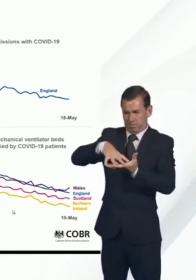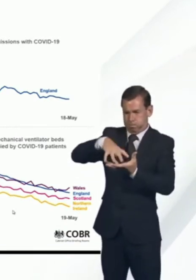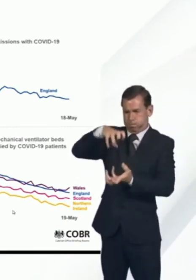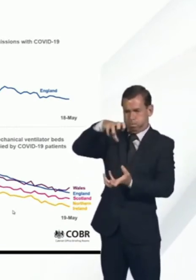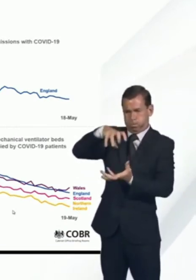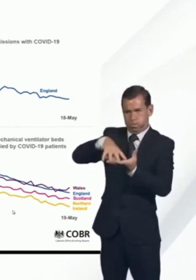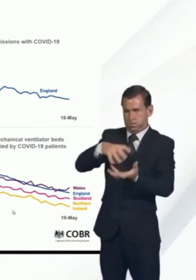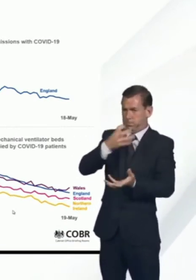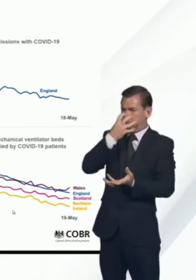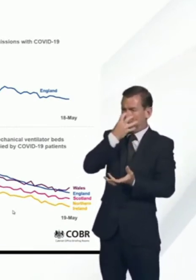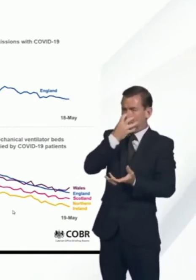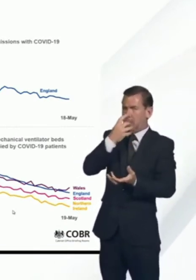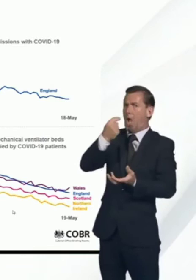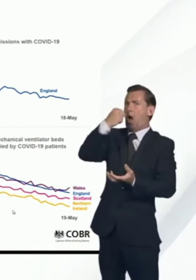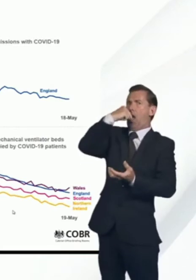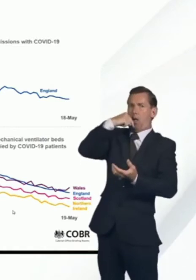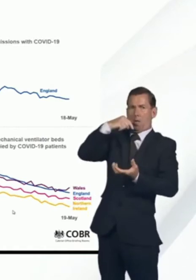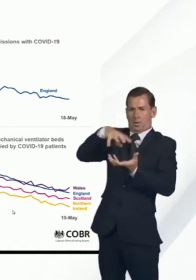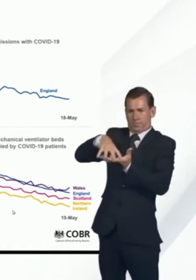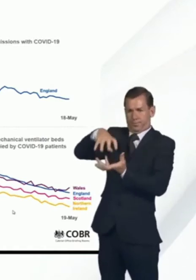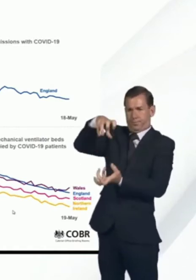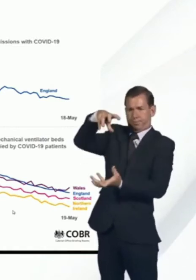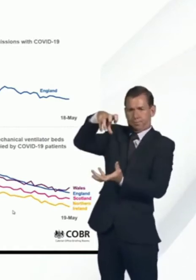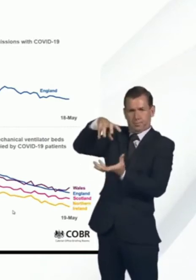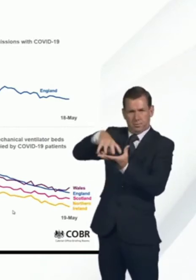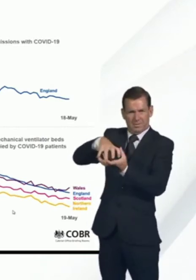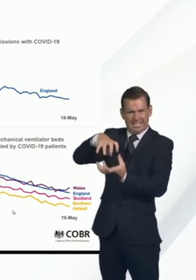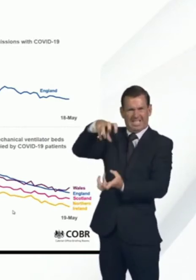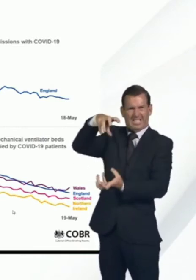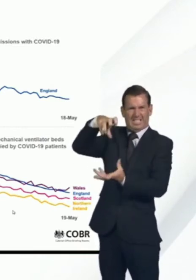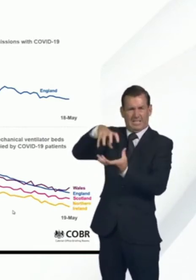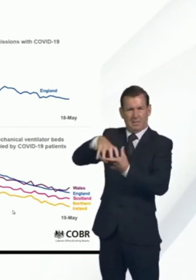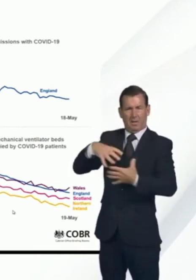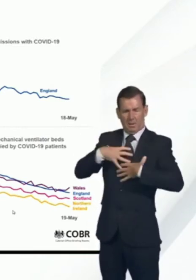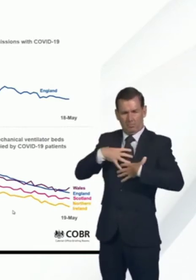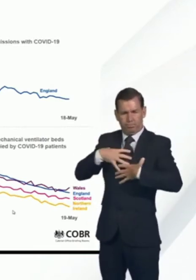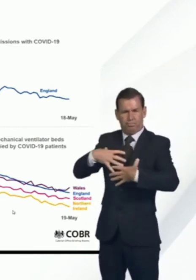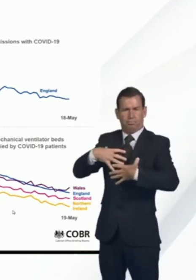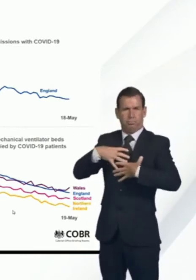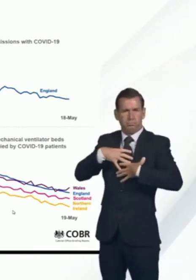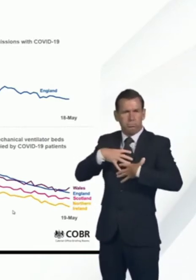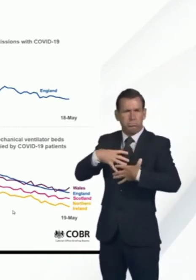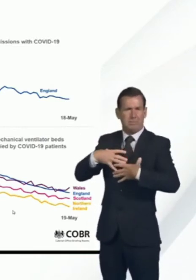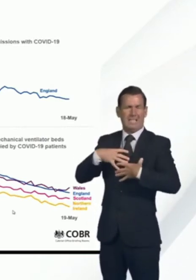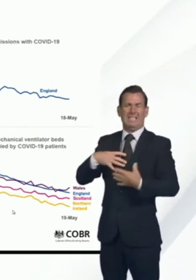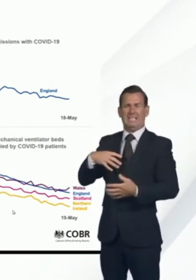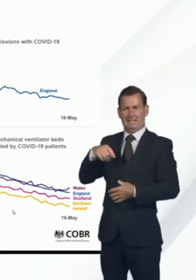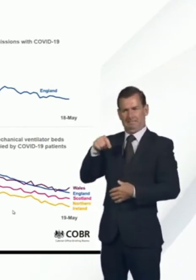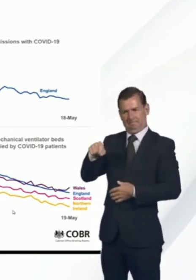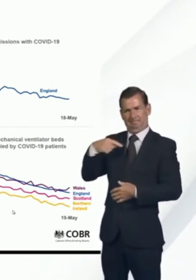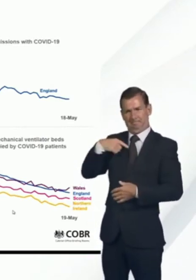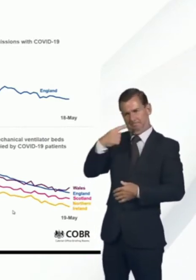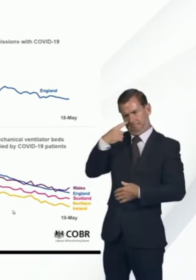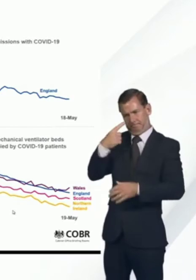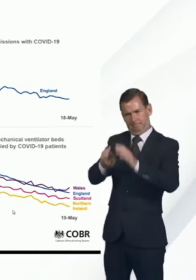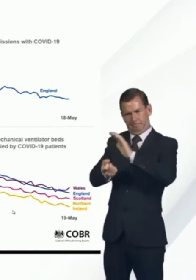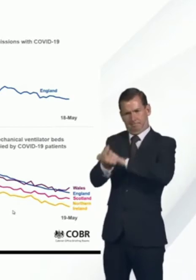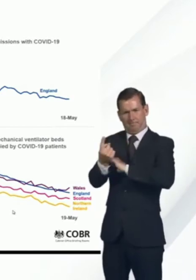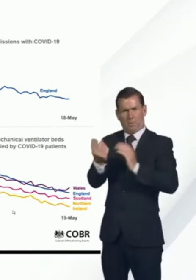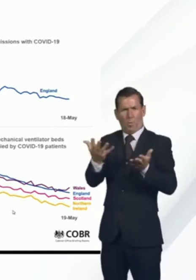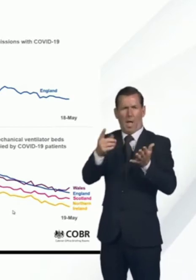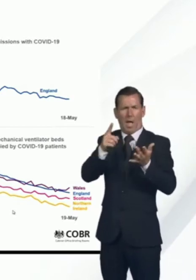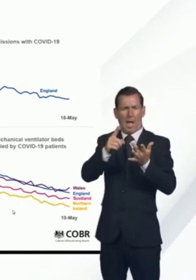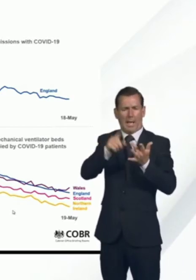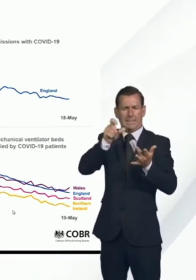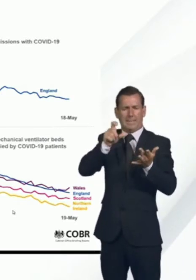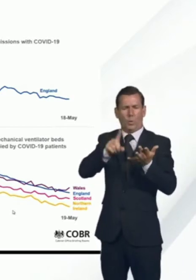need to be put on a ventilator and mechanically ventilated. Those obviously occurs in our intensive care units and